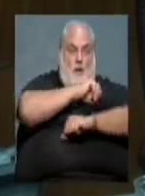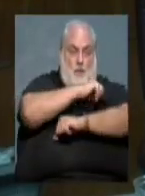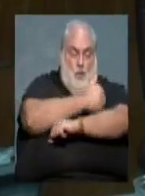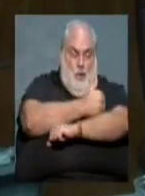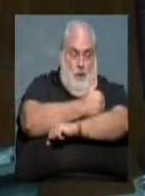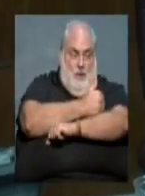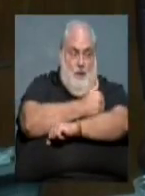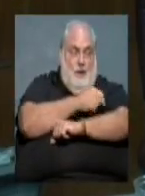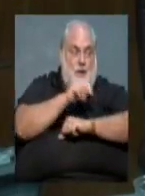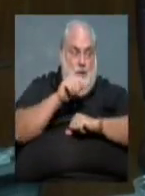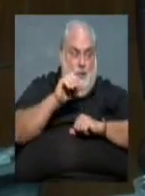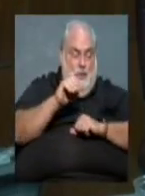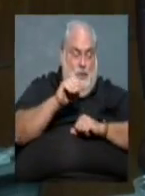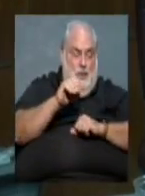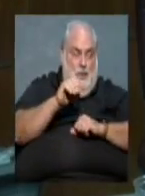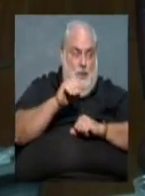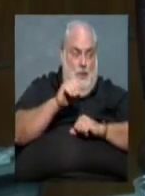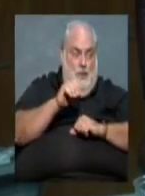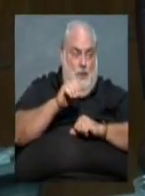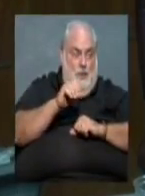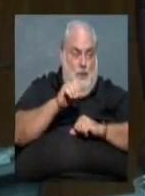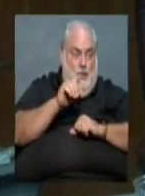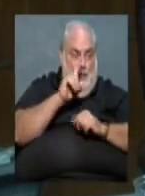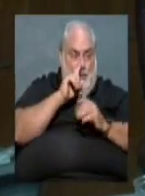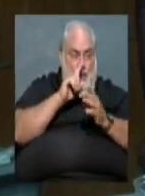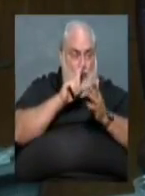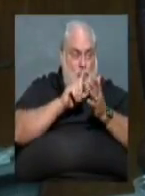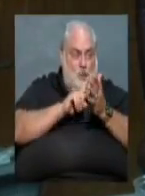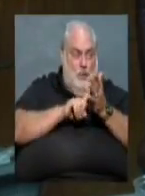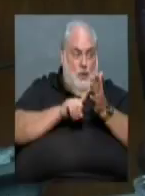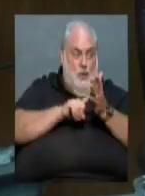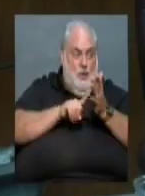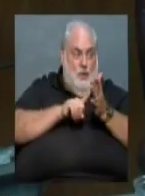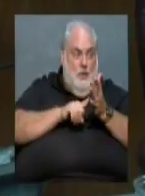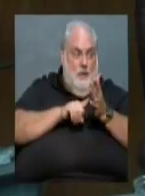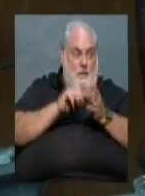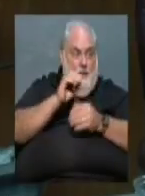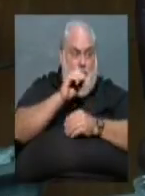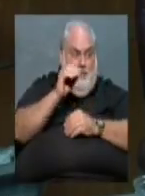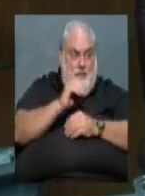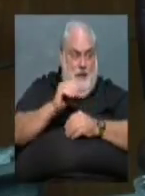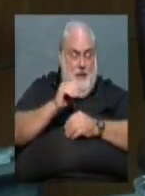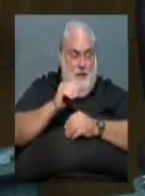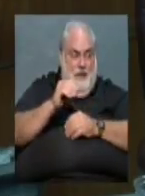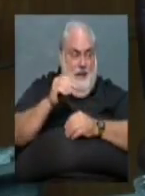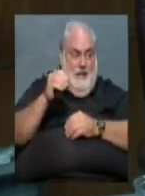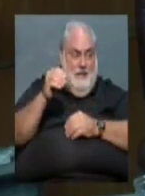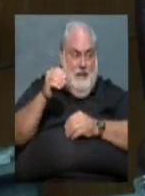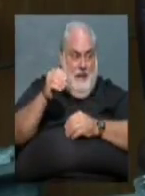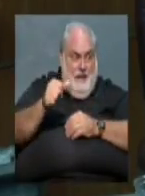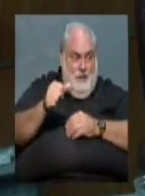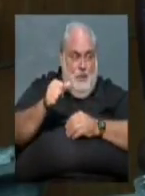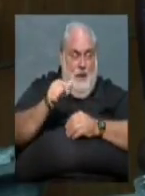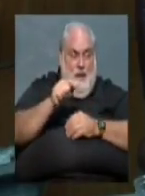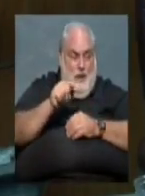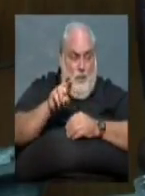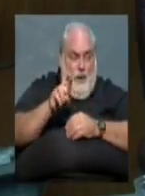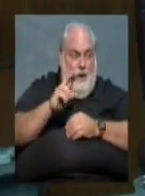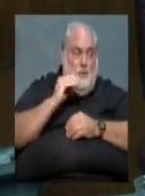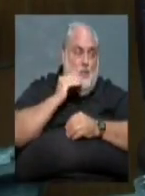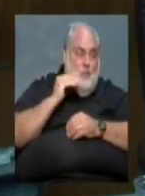look at what's the percentages attributed to Little Rock residents and